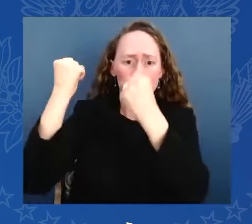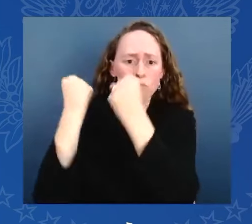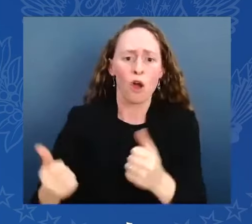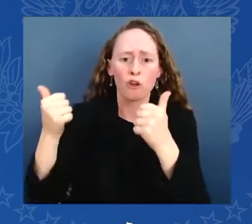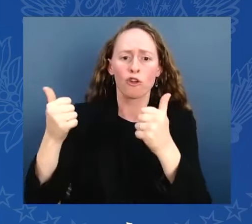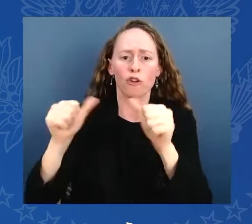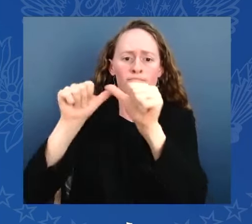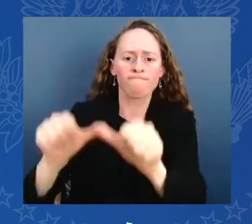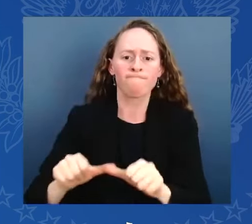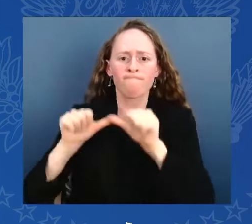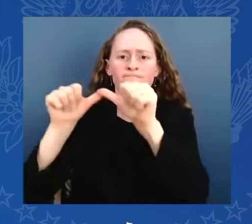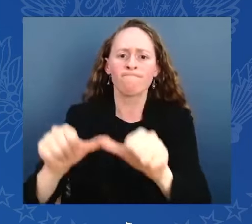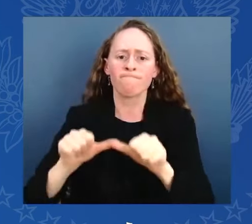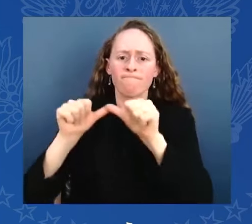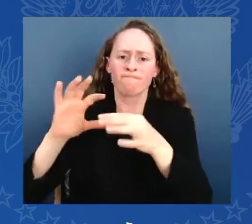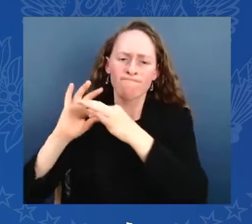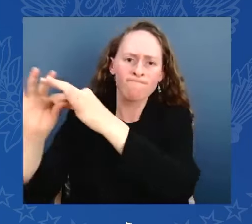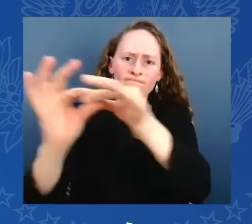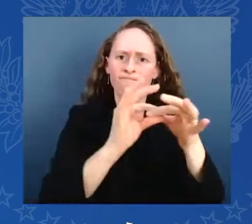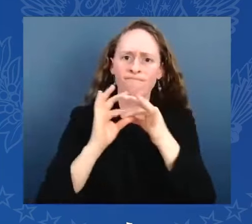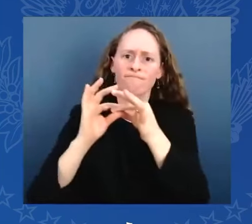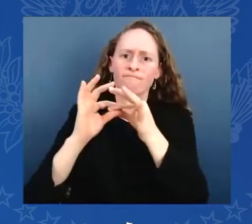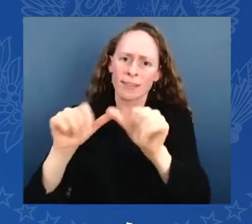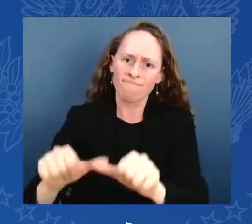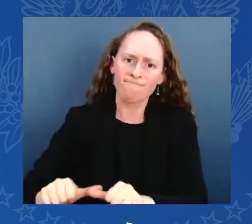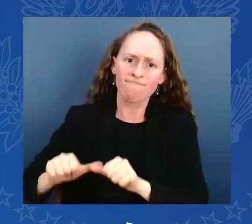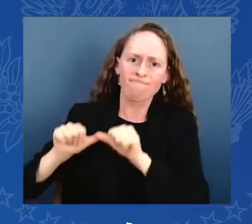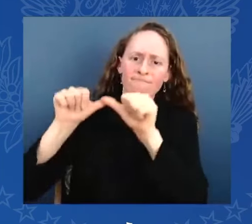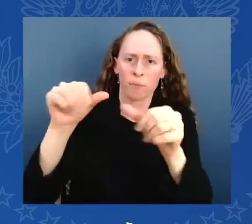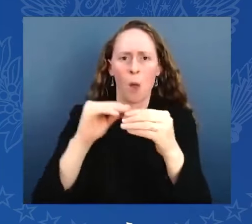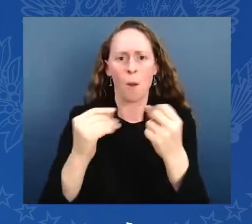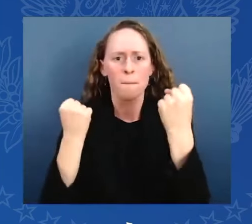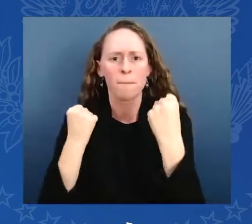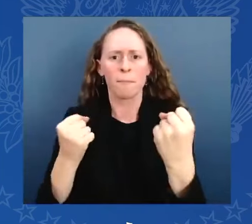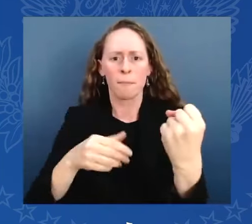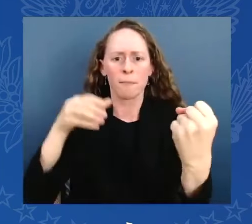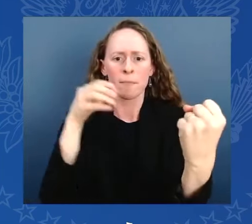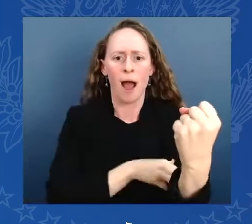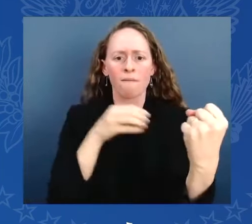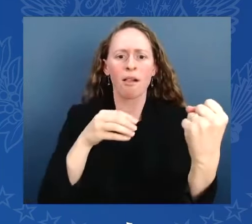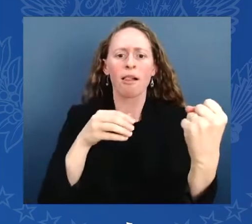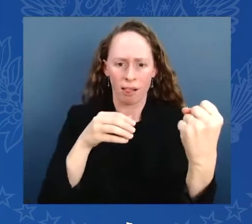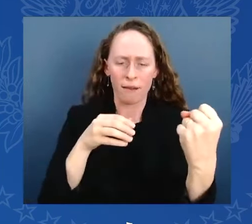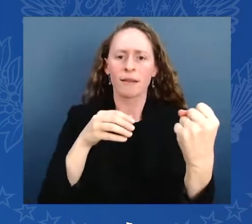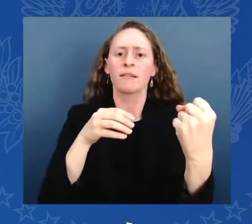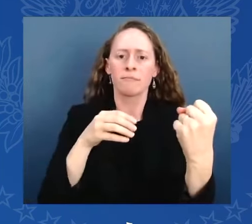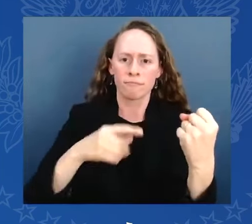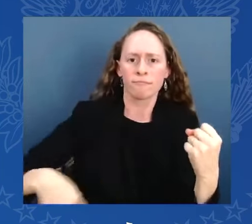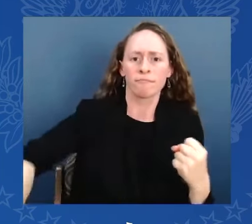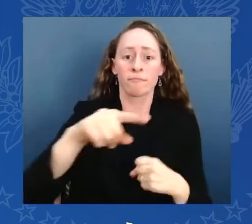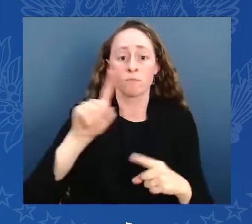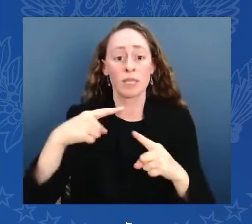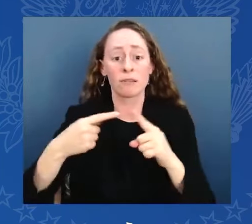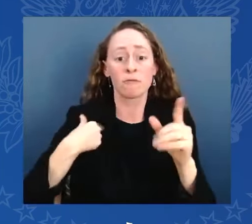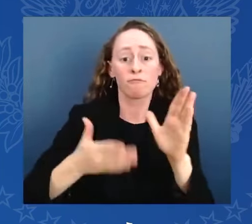keep doing the same for our allies in the Pacific. You know, when I came to office, the conventional wisdom was that China would